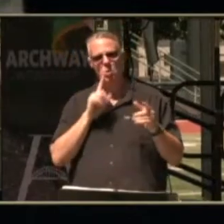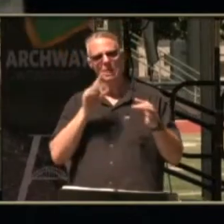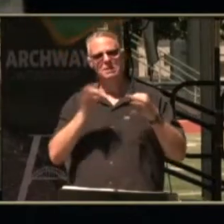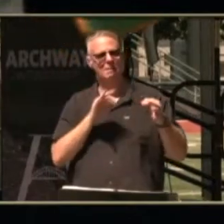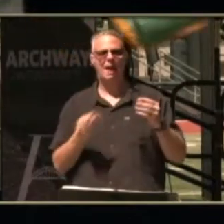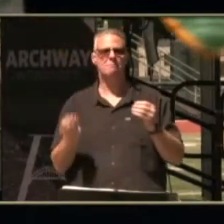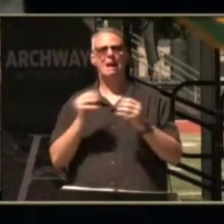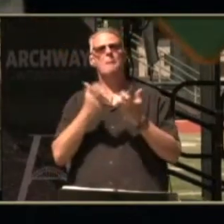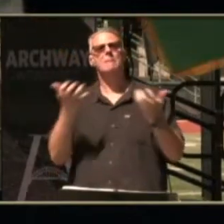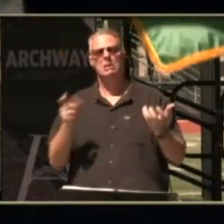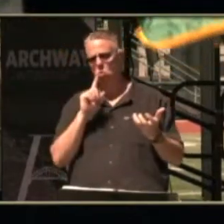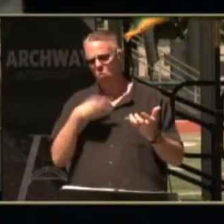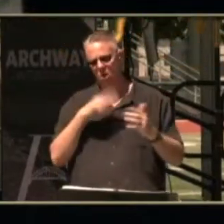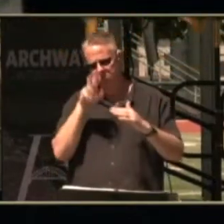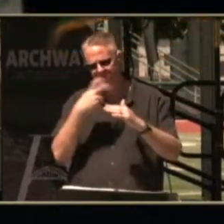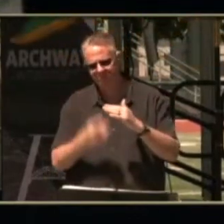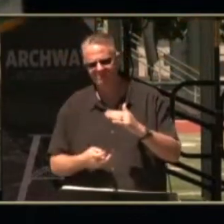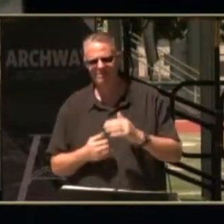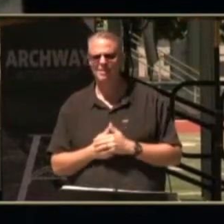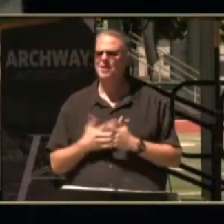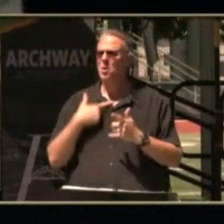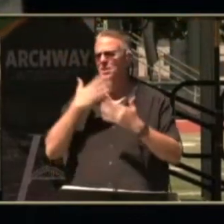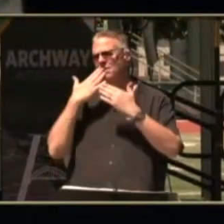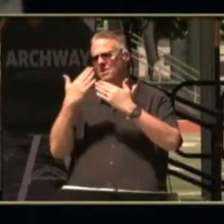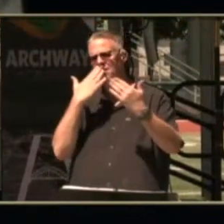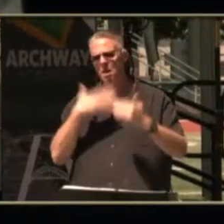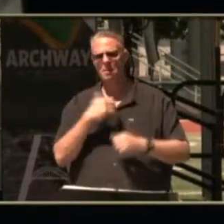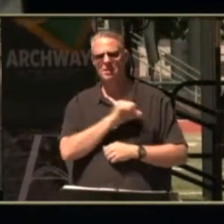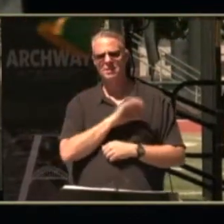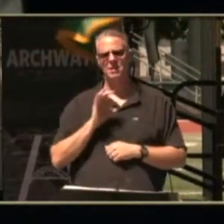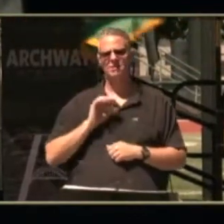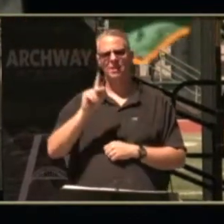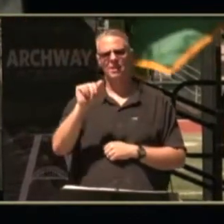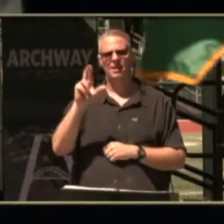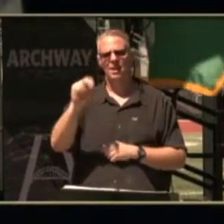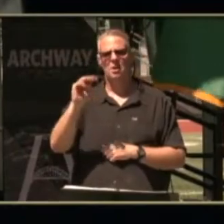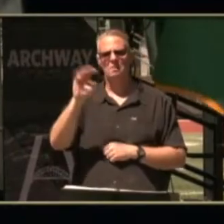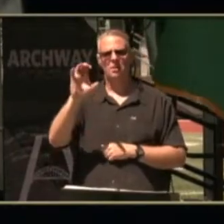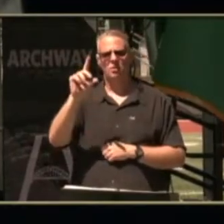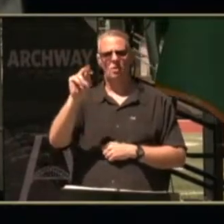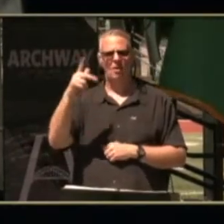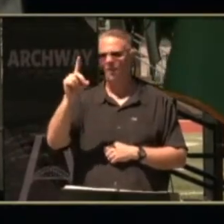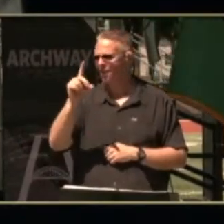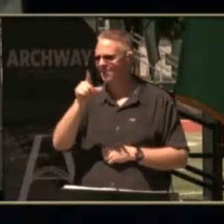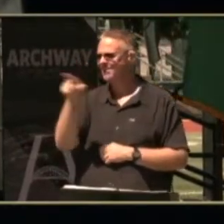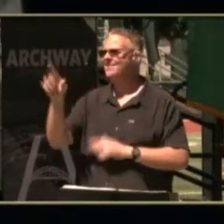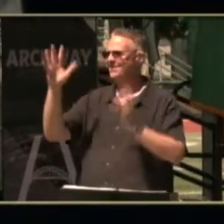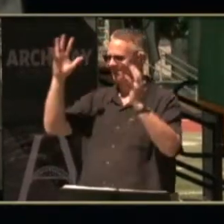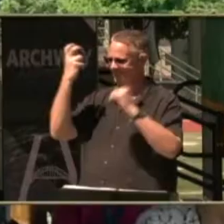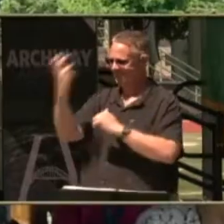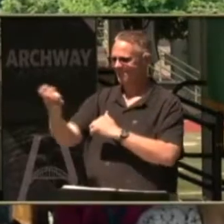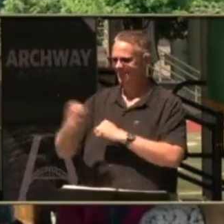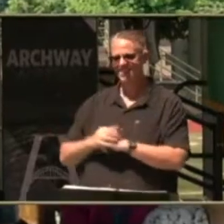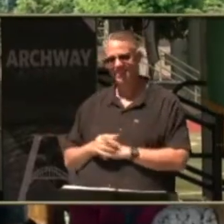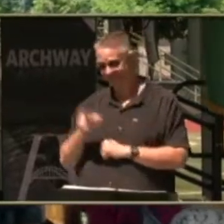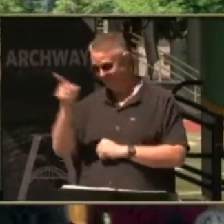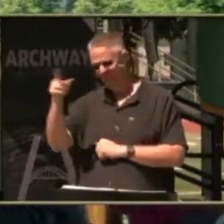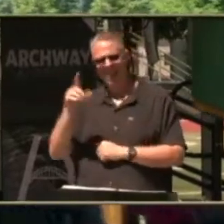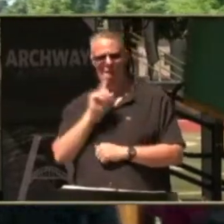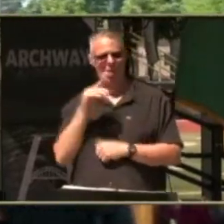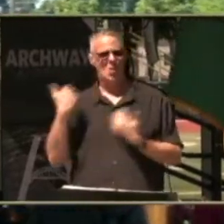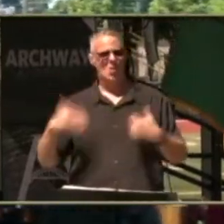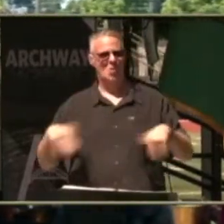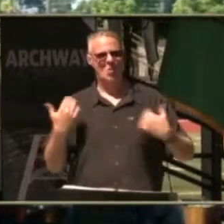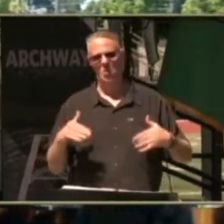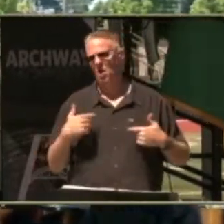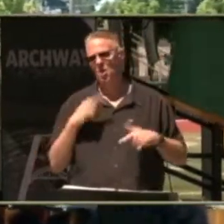also like to thank and give kudos to my staff karen mcdonald there you are i literally could have not